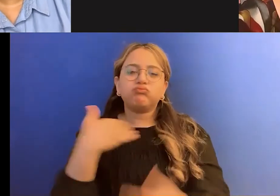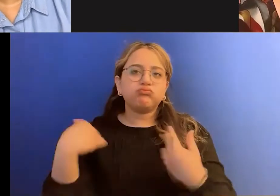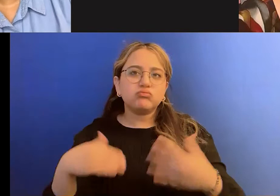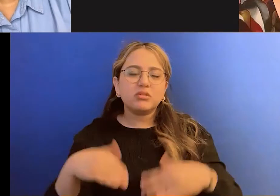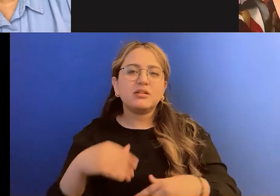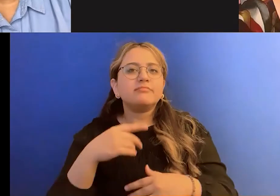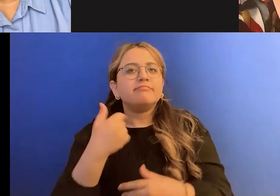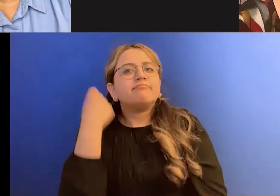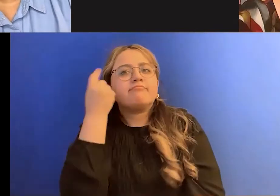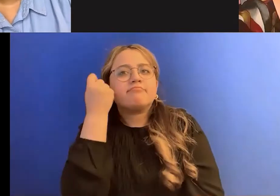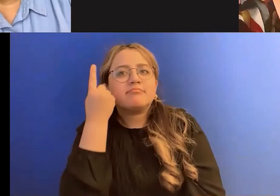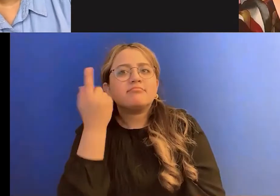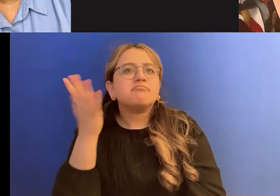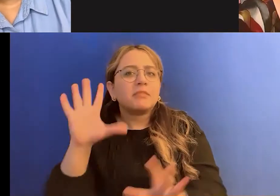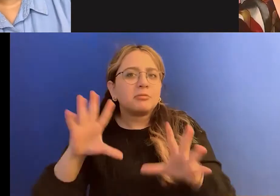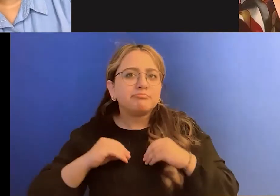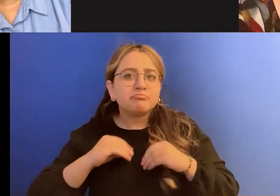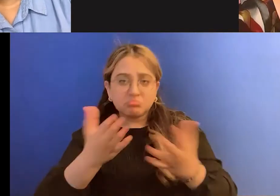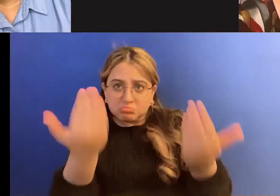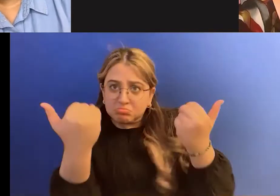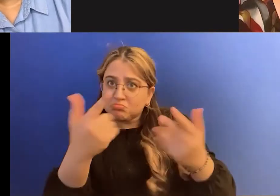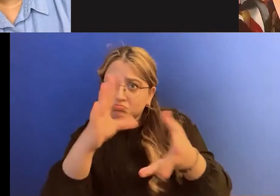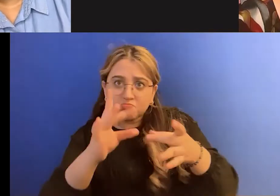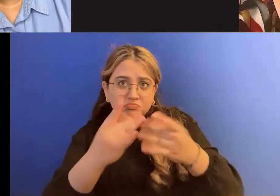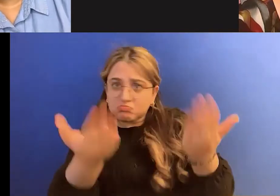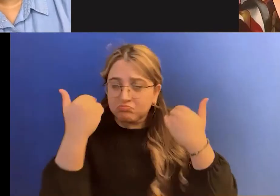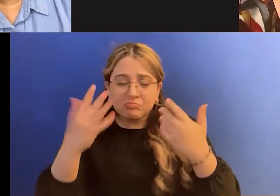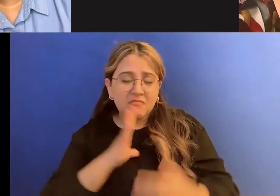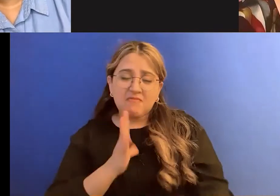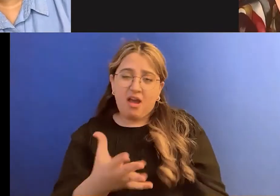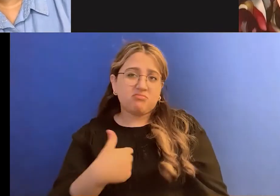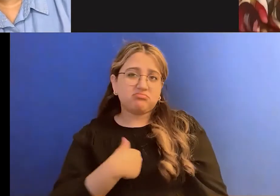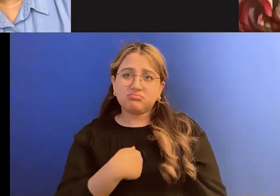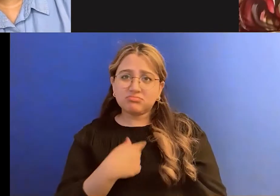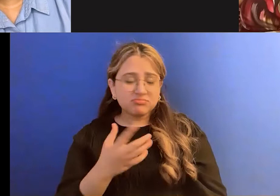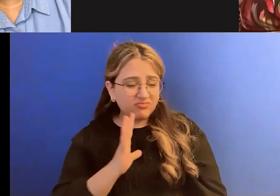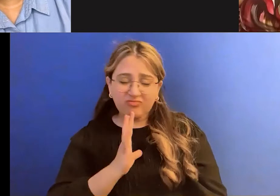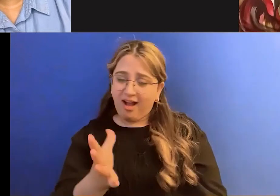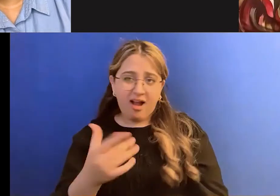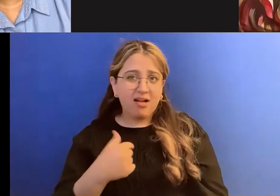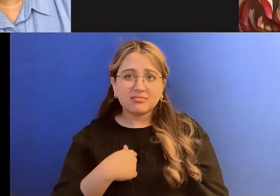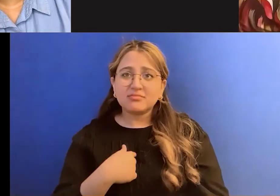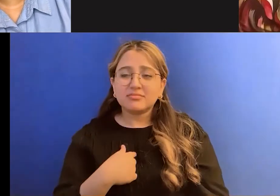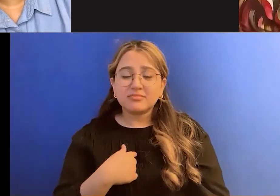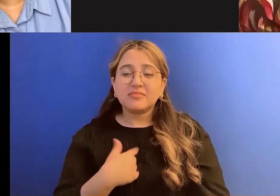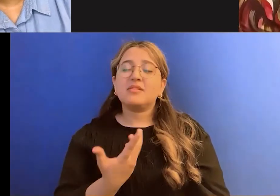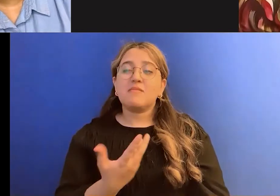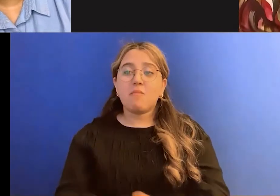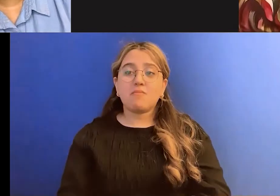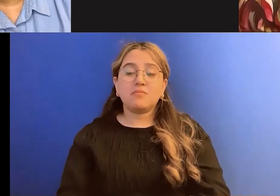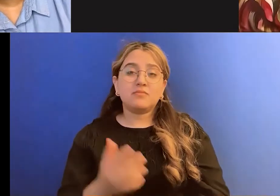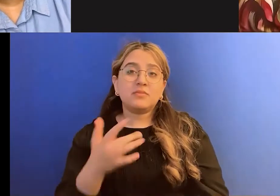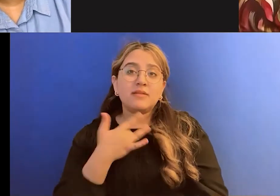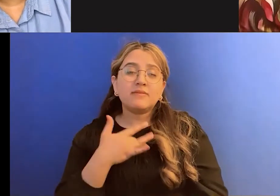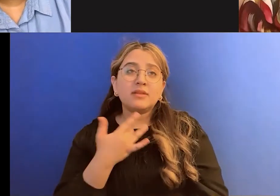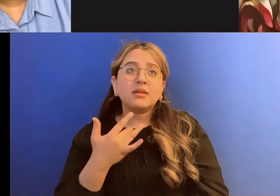okay. Just come at me. I'm fine. Um, but I think it is when people feel like it is their business